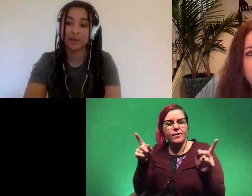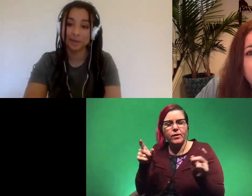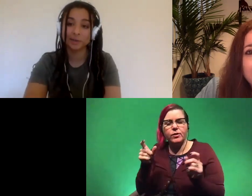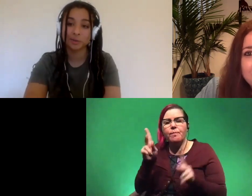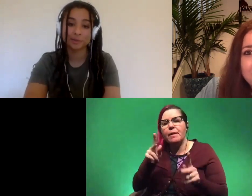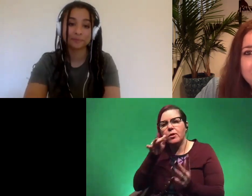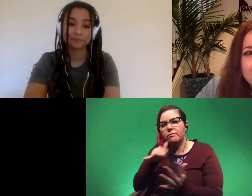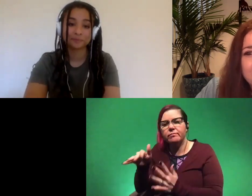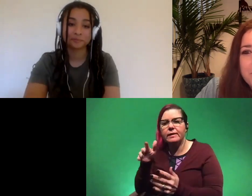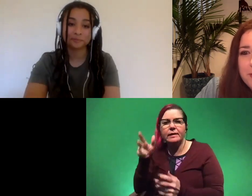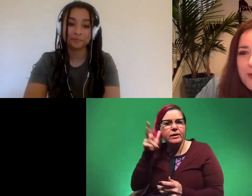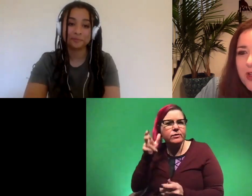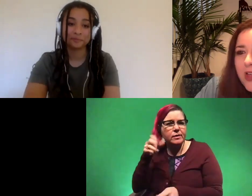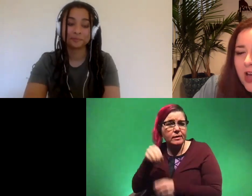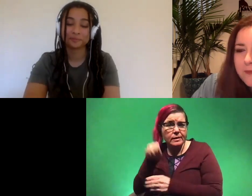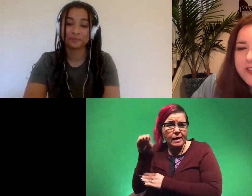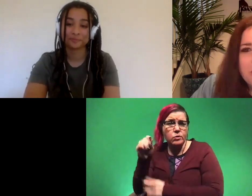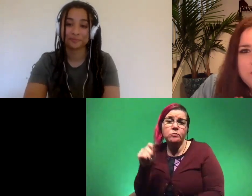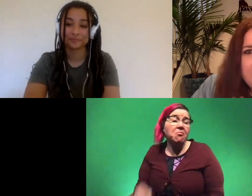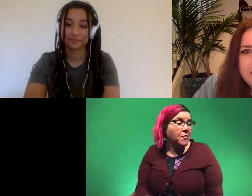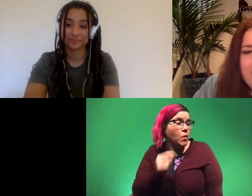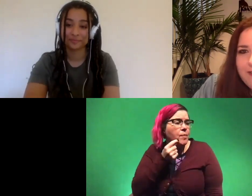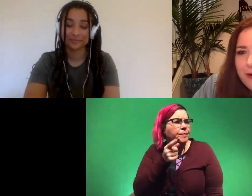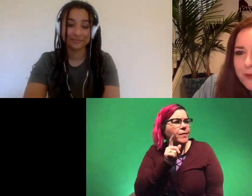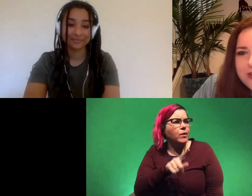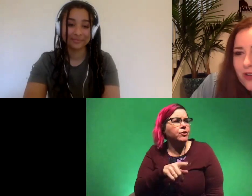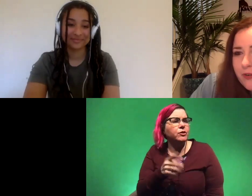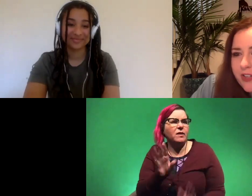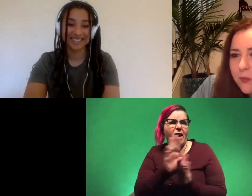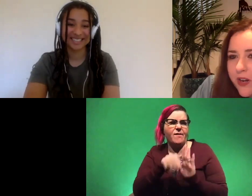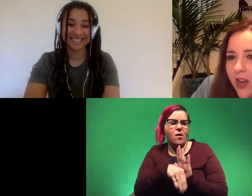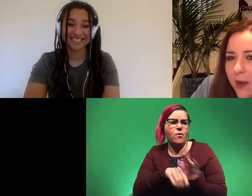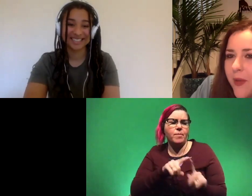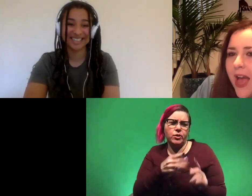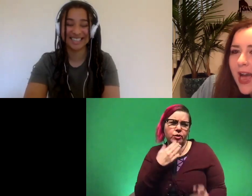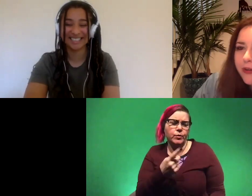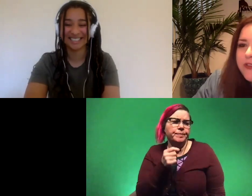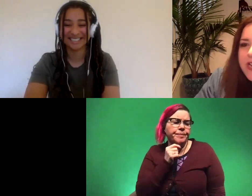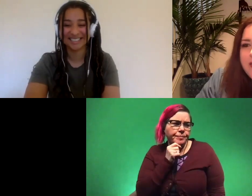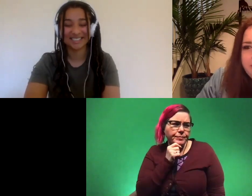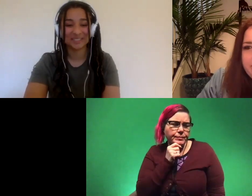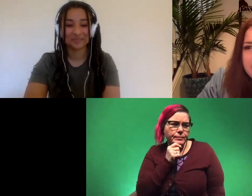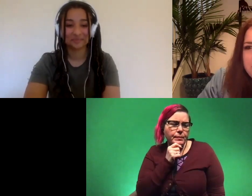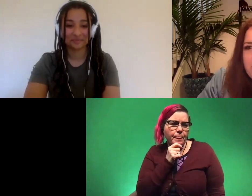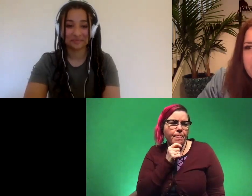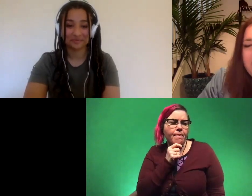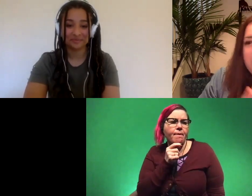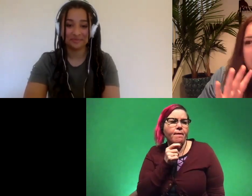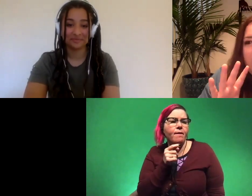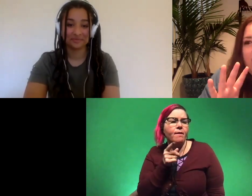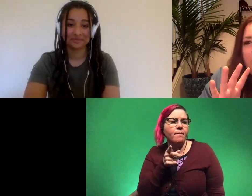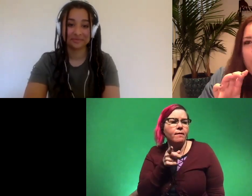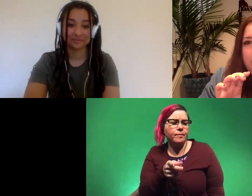hearing in dinosaurs super cool um this question was asked like a half hour ago but it's a really good one um how can you tell the difference between